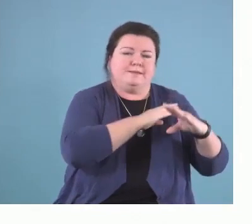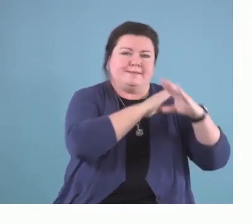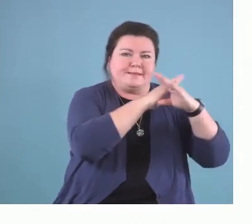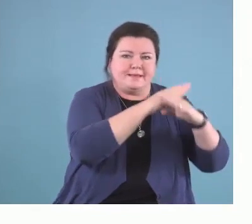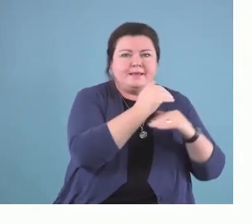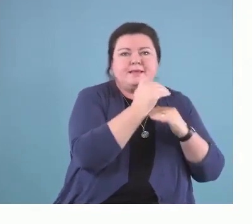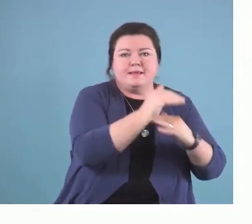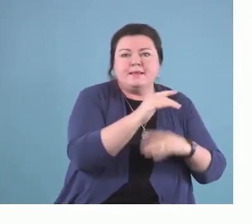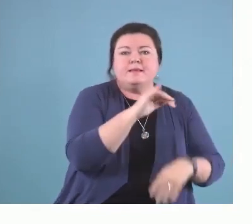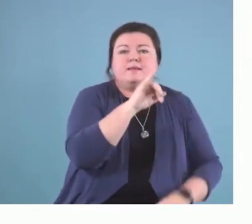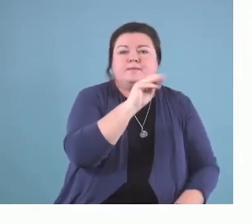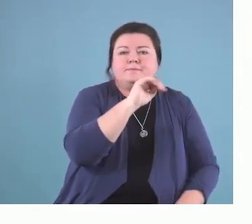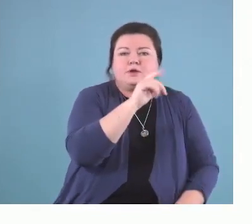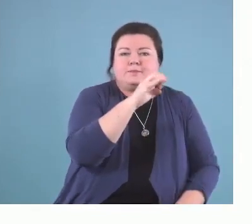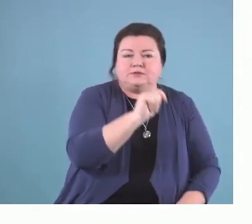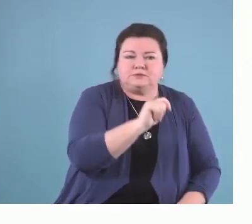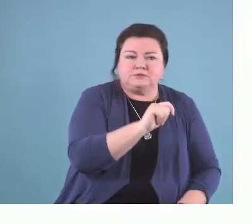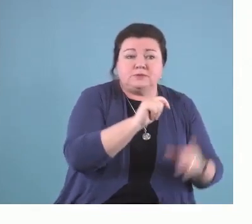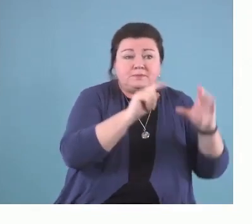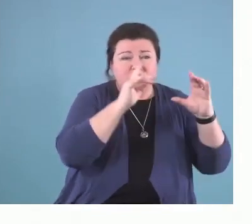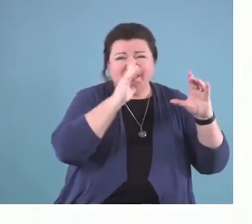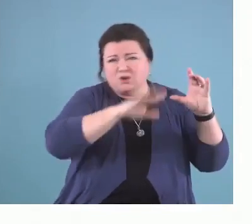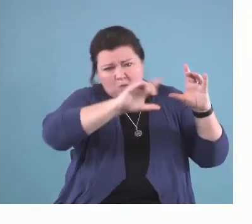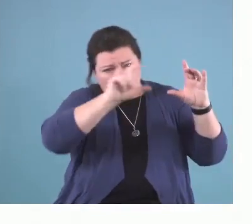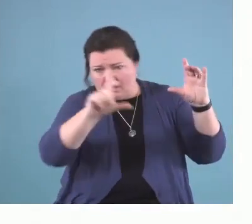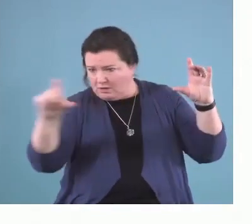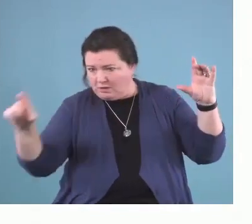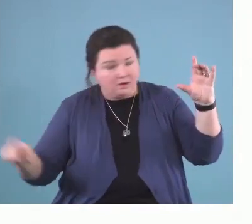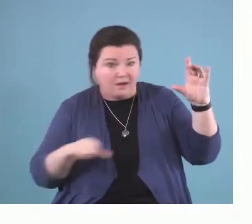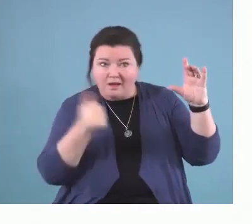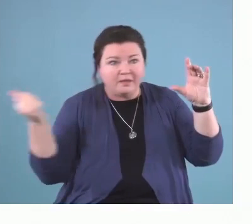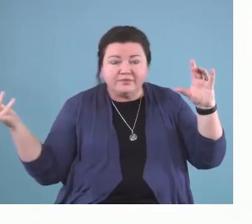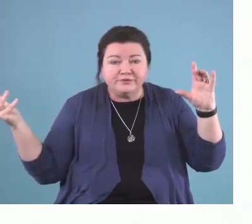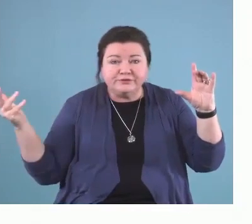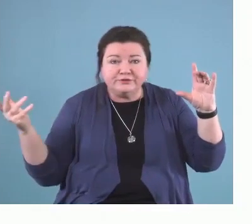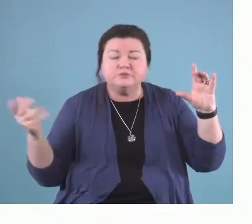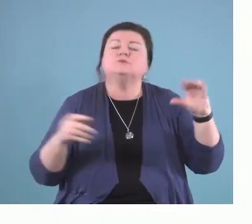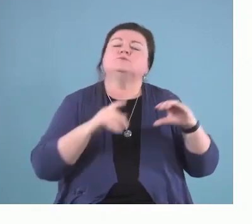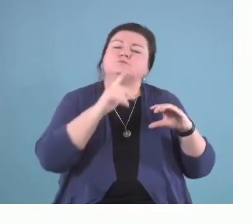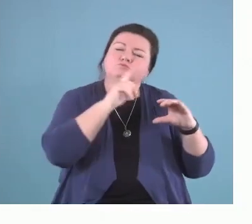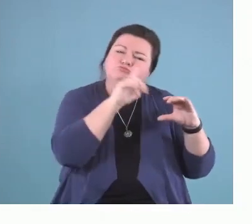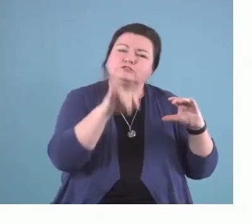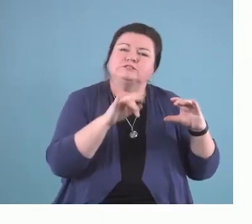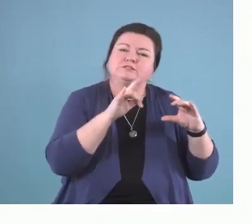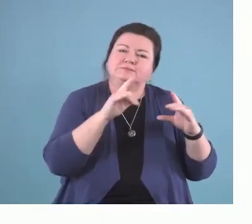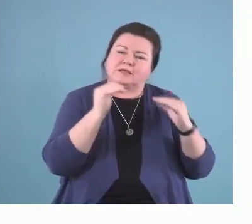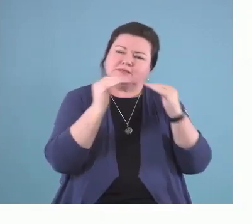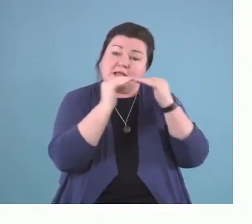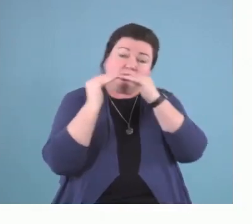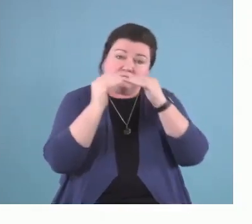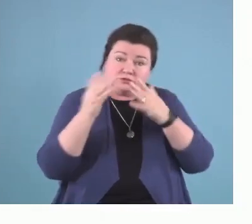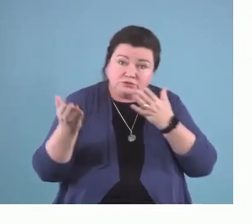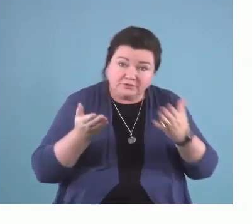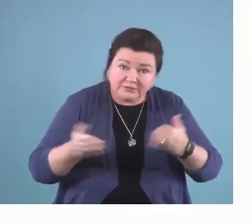all the other squares in this visual. But if we truly want to provide equitable supports and services,